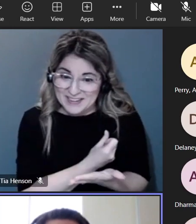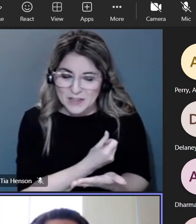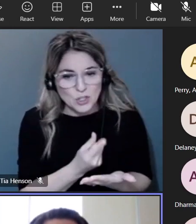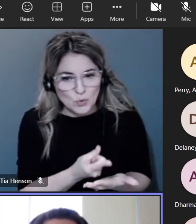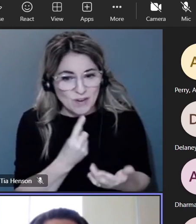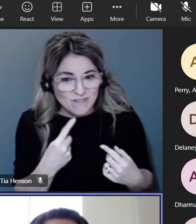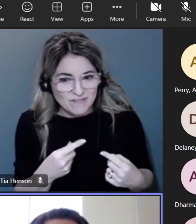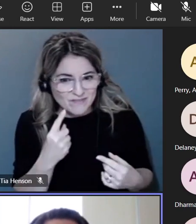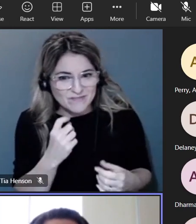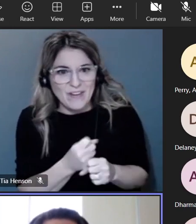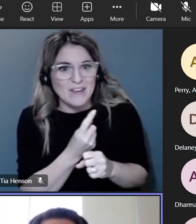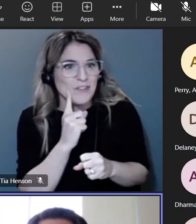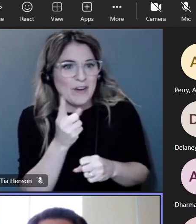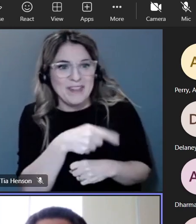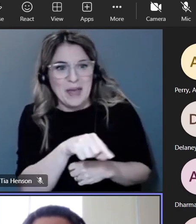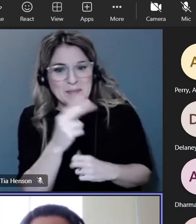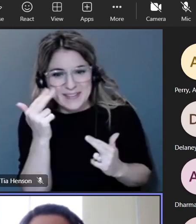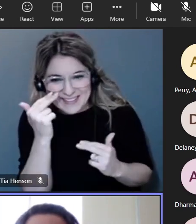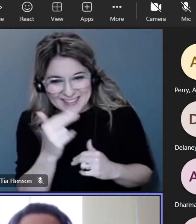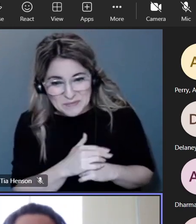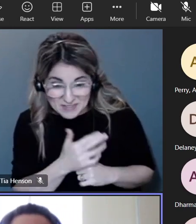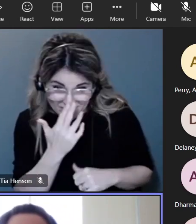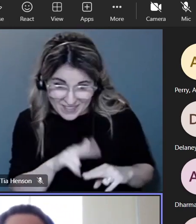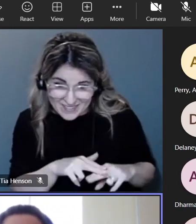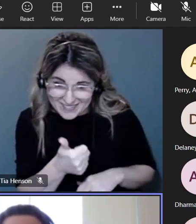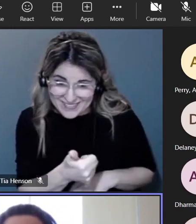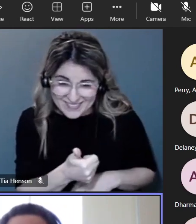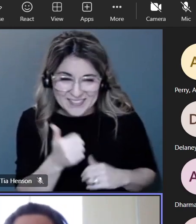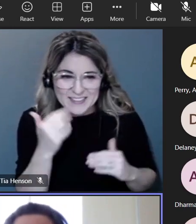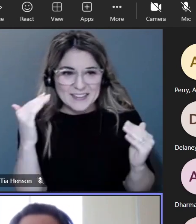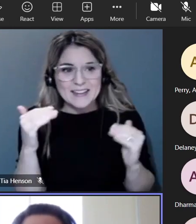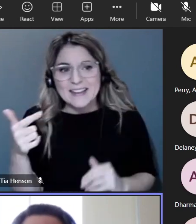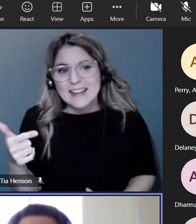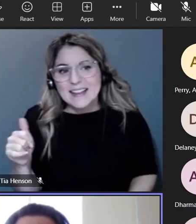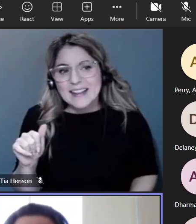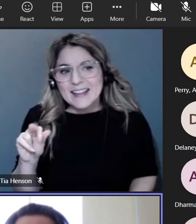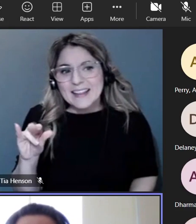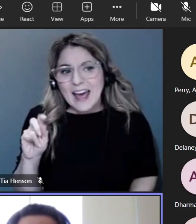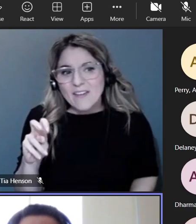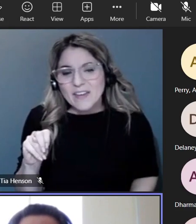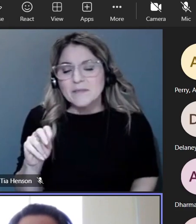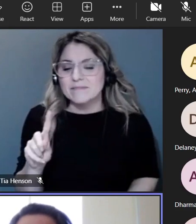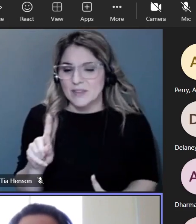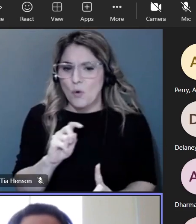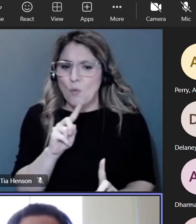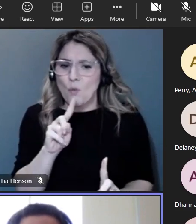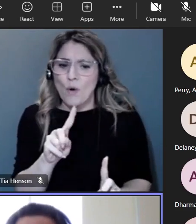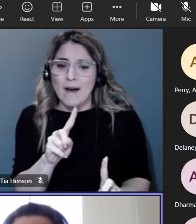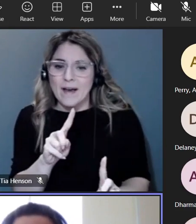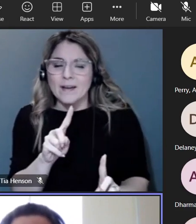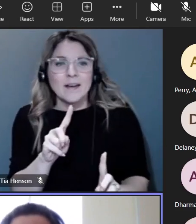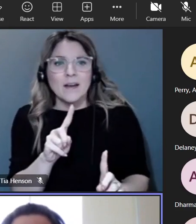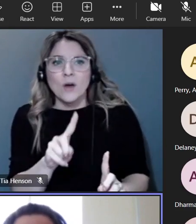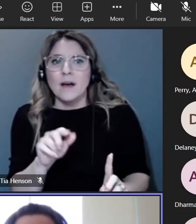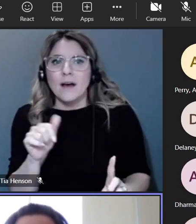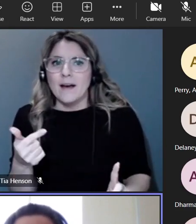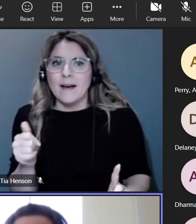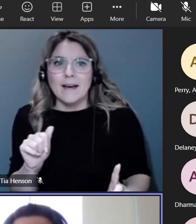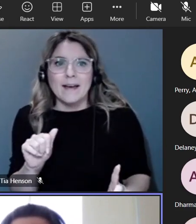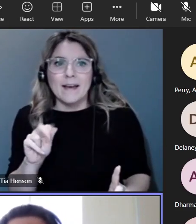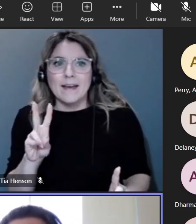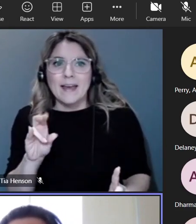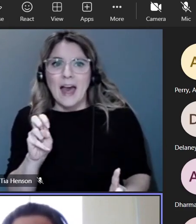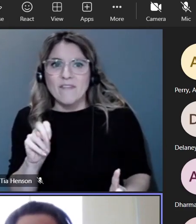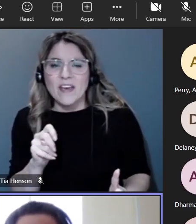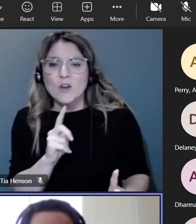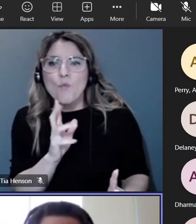awesome so I don't know if Gavin wants to add but there was a memorable candidate that Gavin was just really committed to